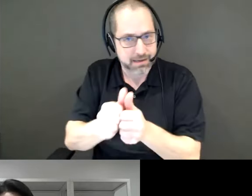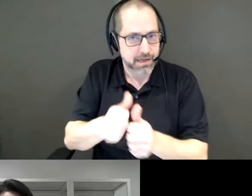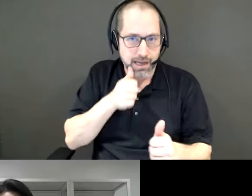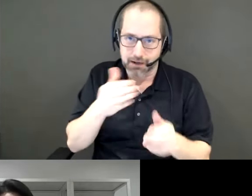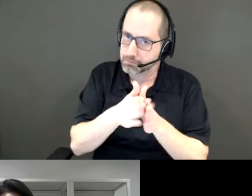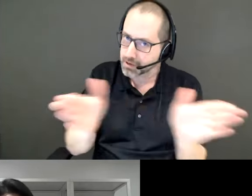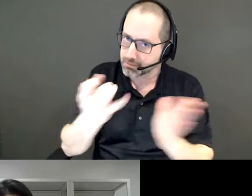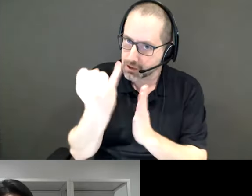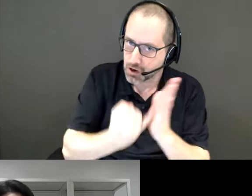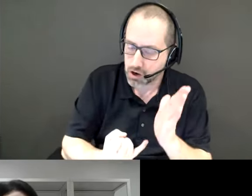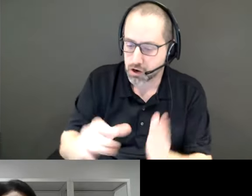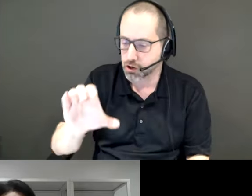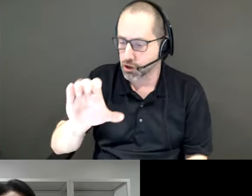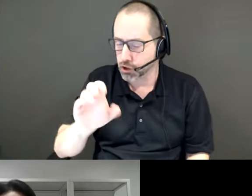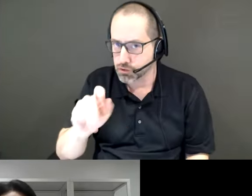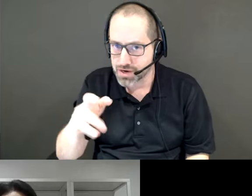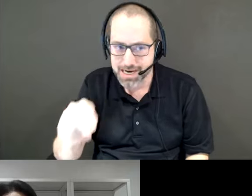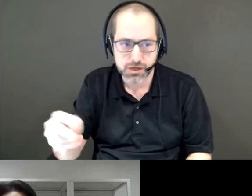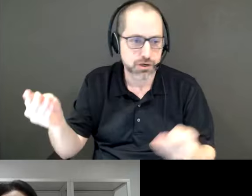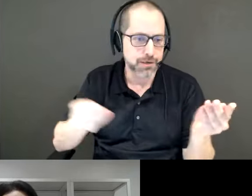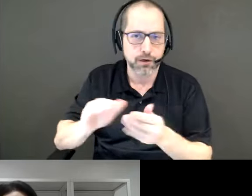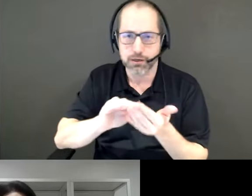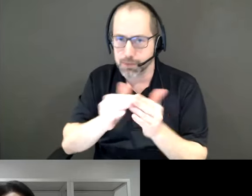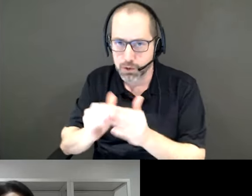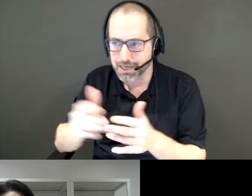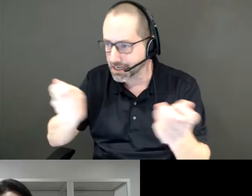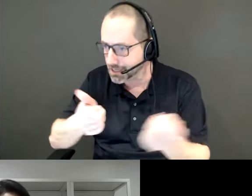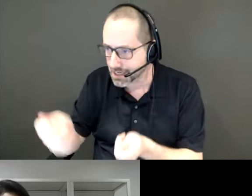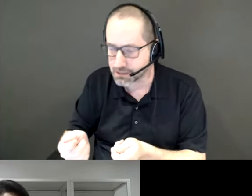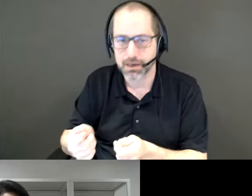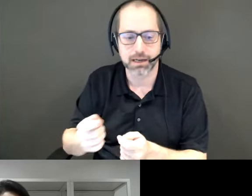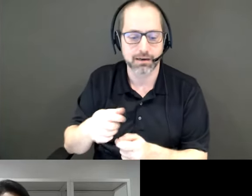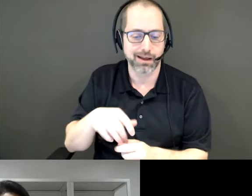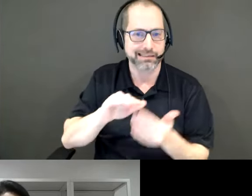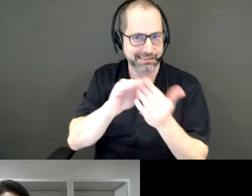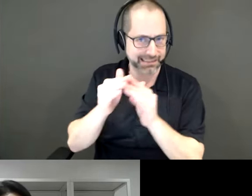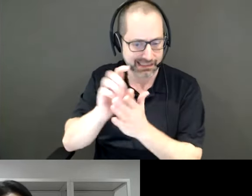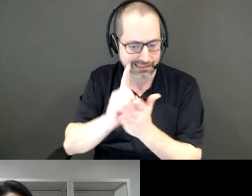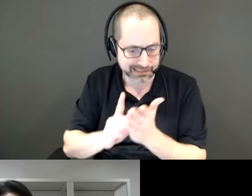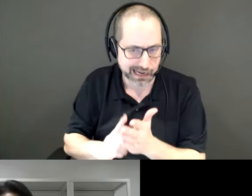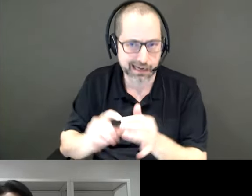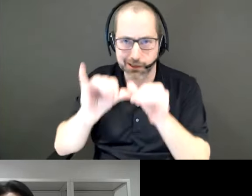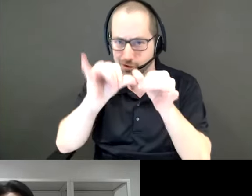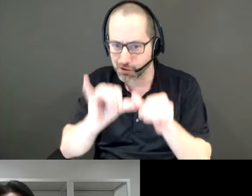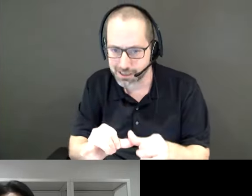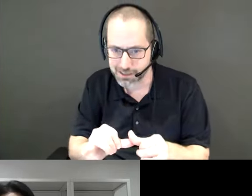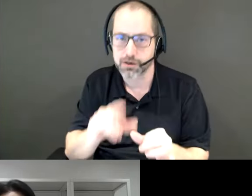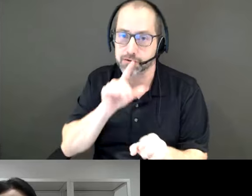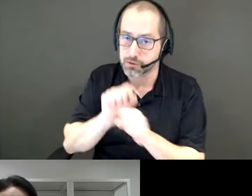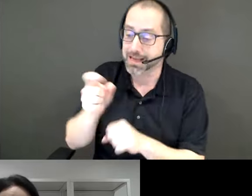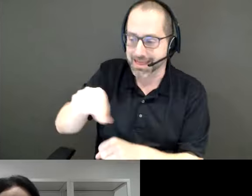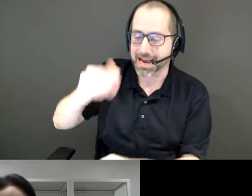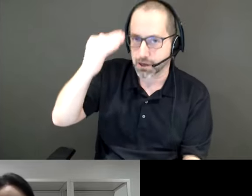curation, community engagement, urban design and architecture, as well as a deep interest in the site and the city's intangible heritage.